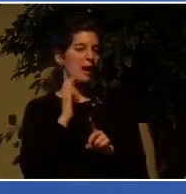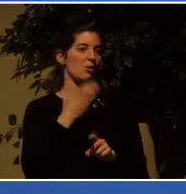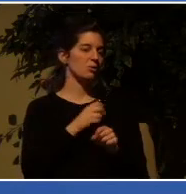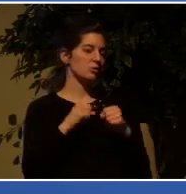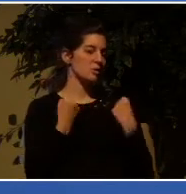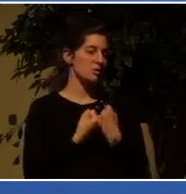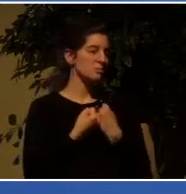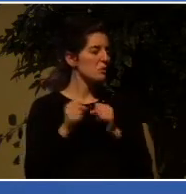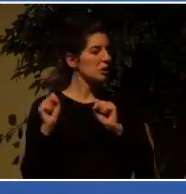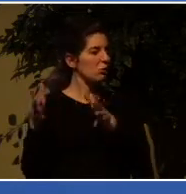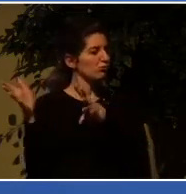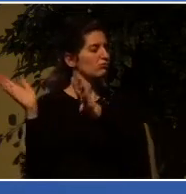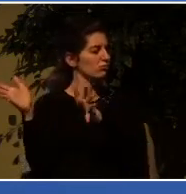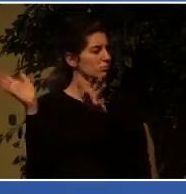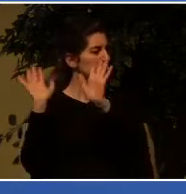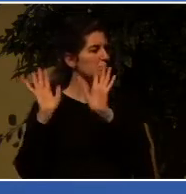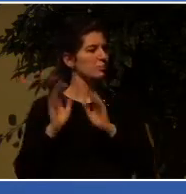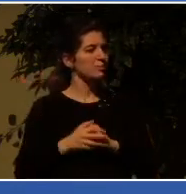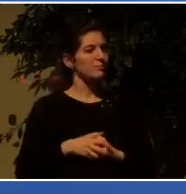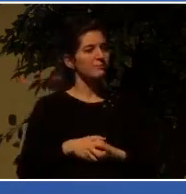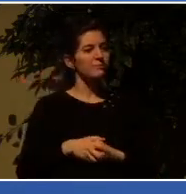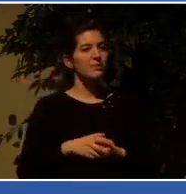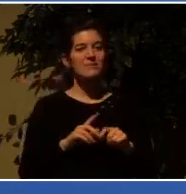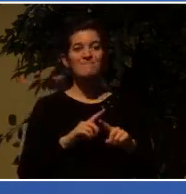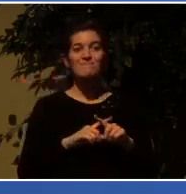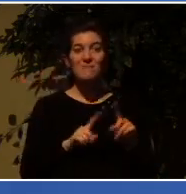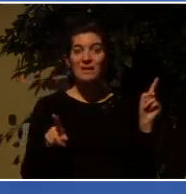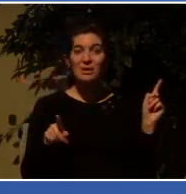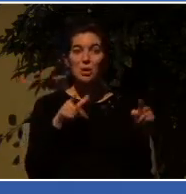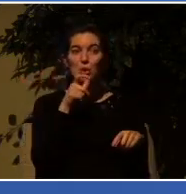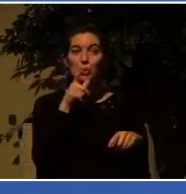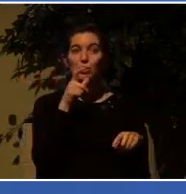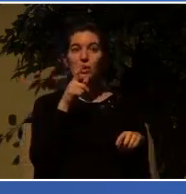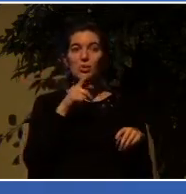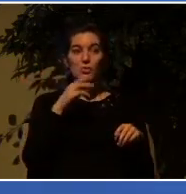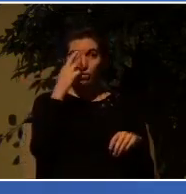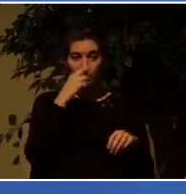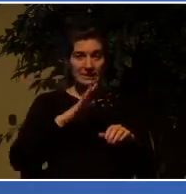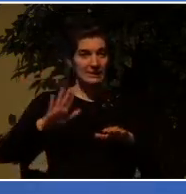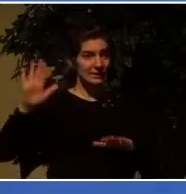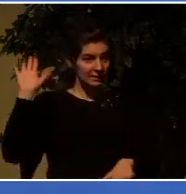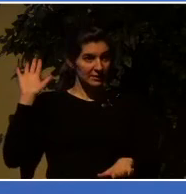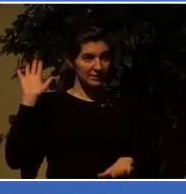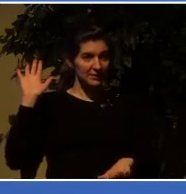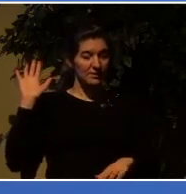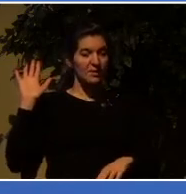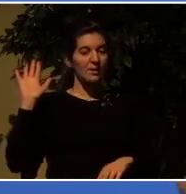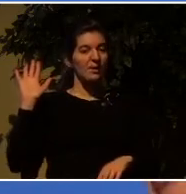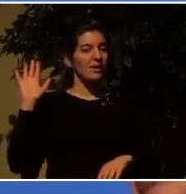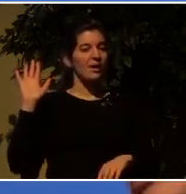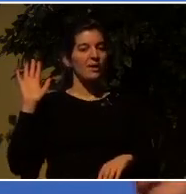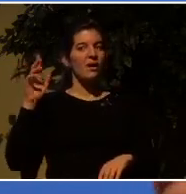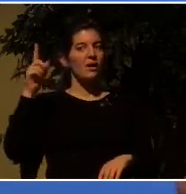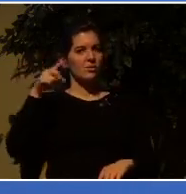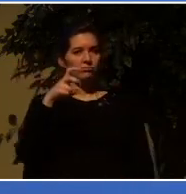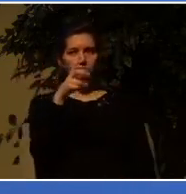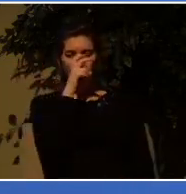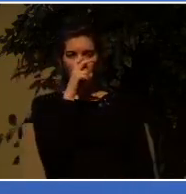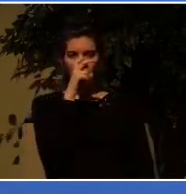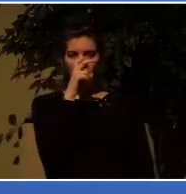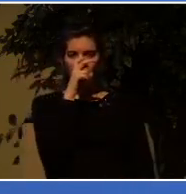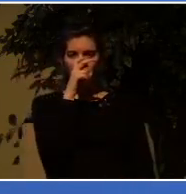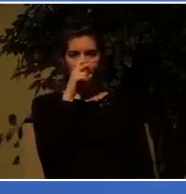But, they weren't that generous to their own citizens. Their own citizens were not allowed to